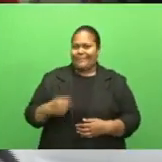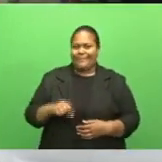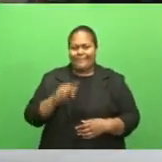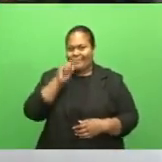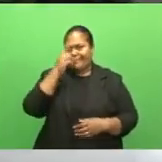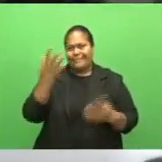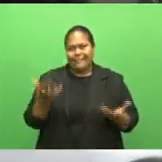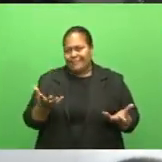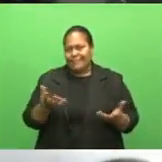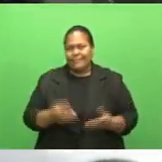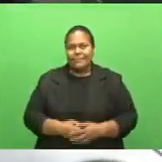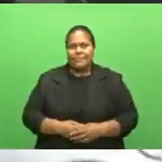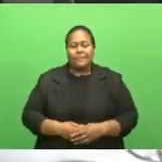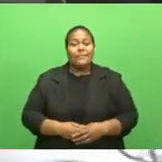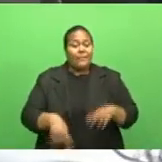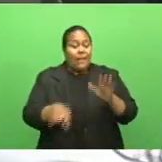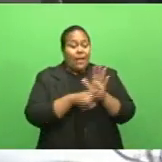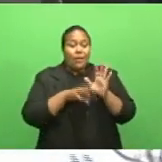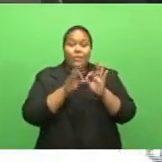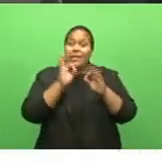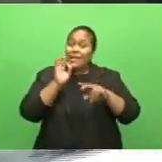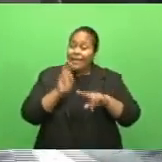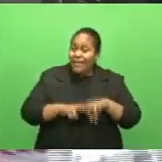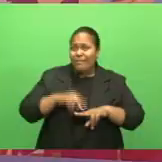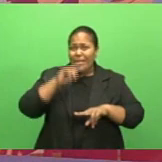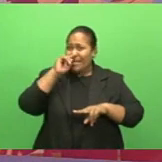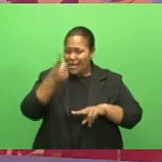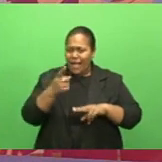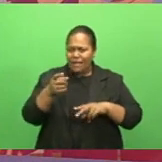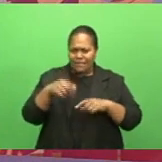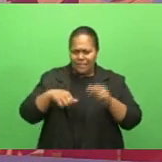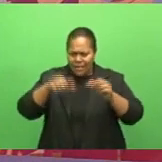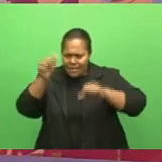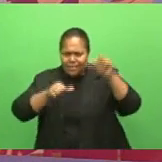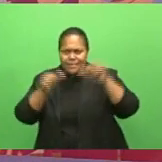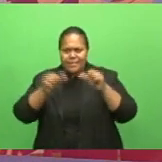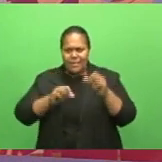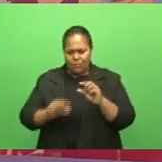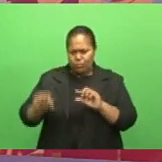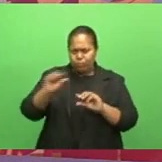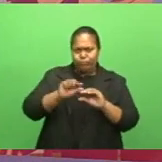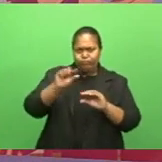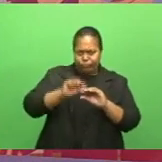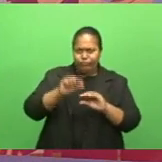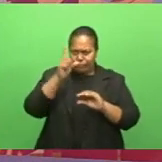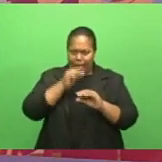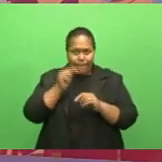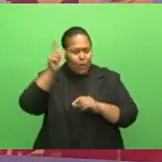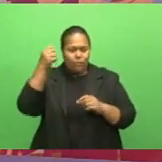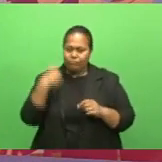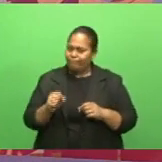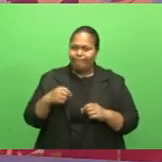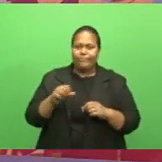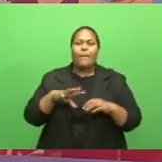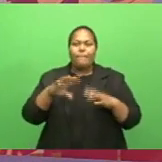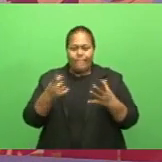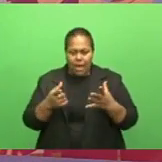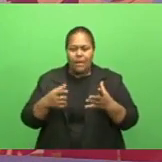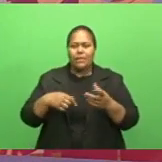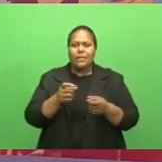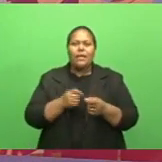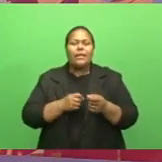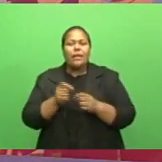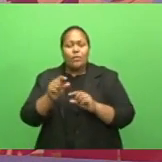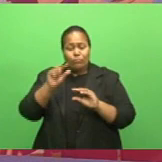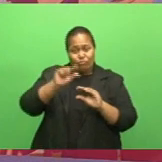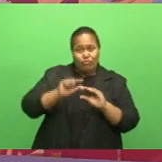RBF cannot directly regulate interest rates in the market, they do, however, influence commercial bank interest rates indirectly through their